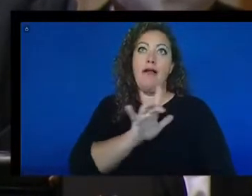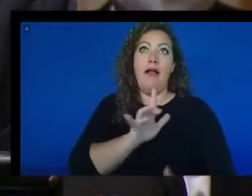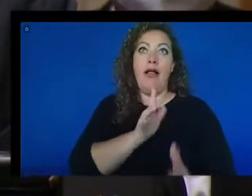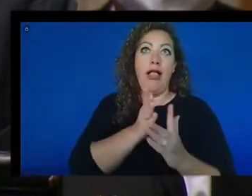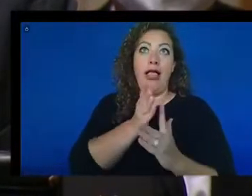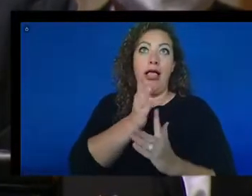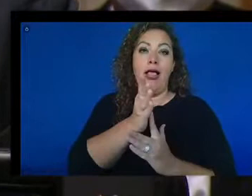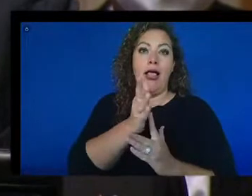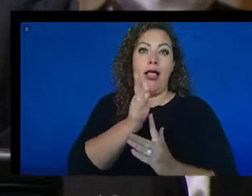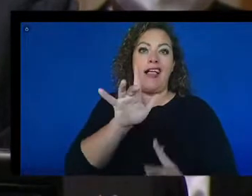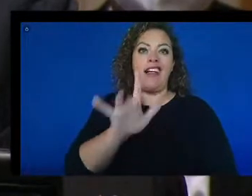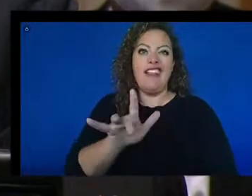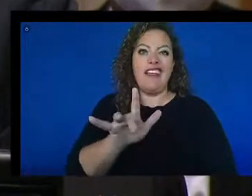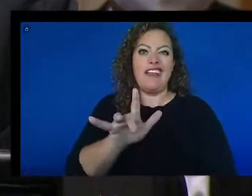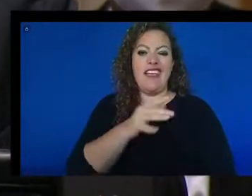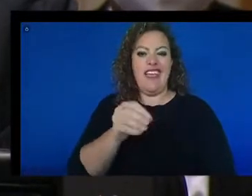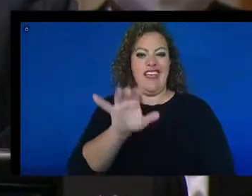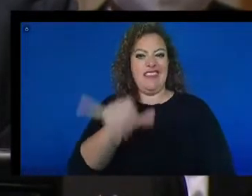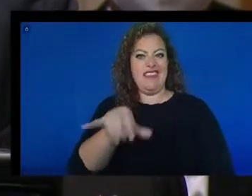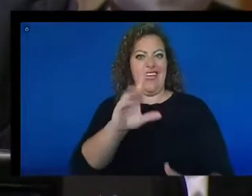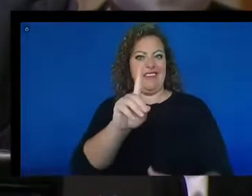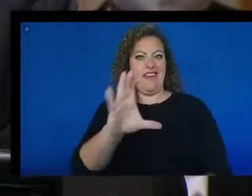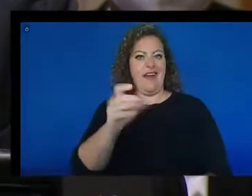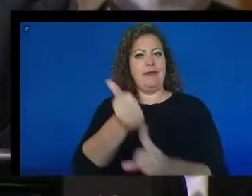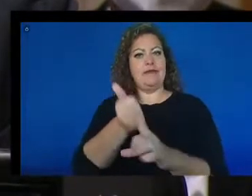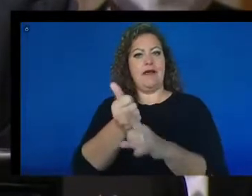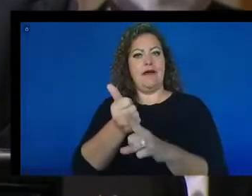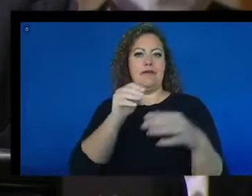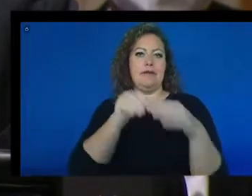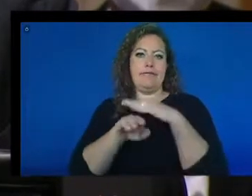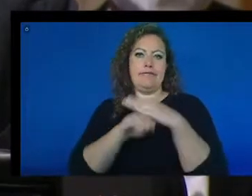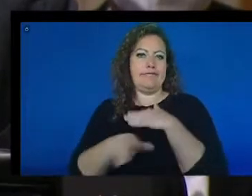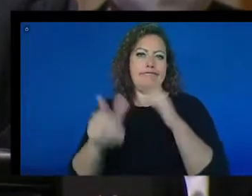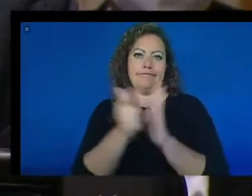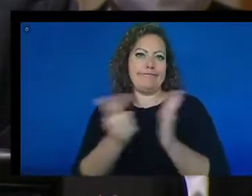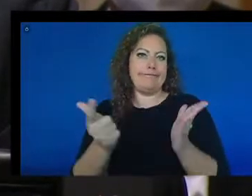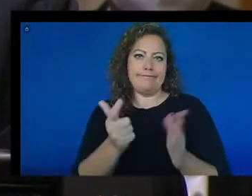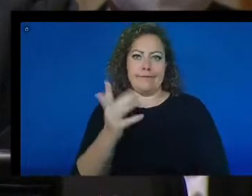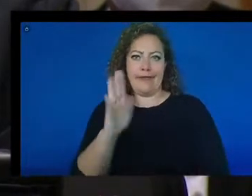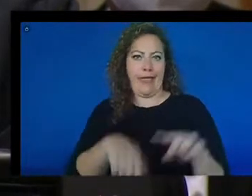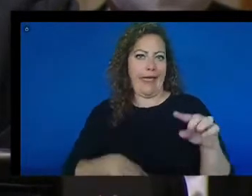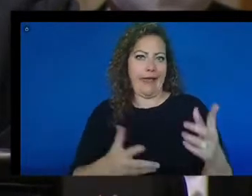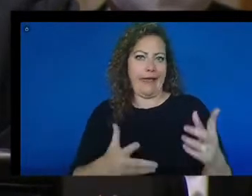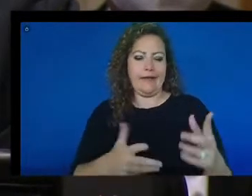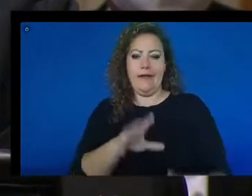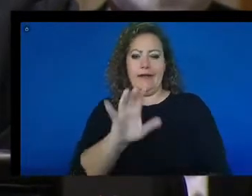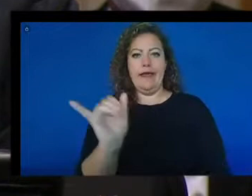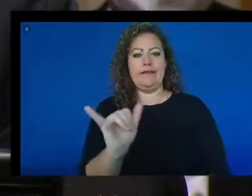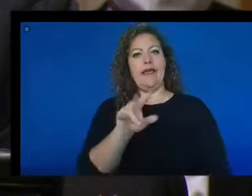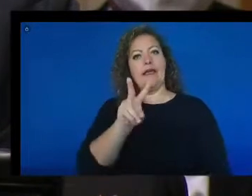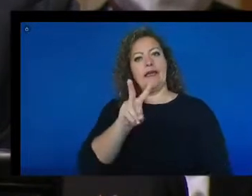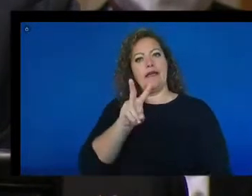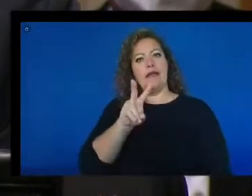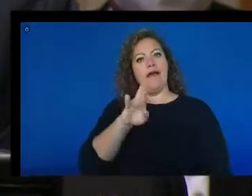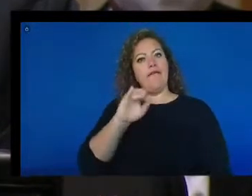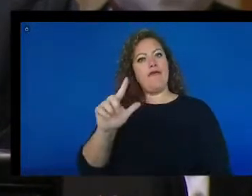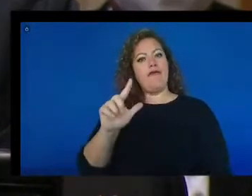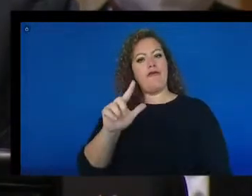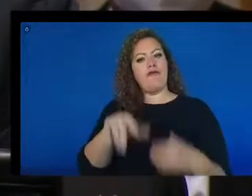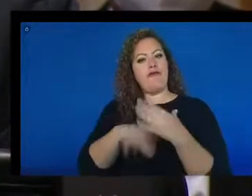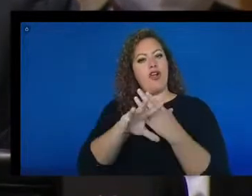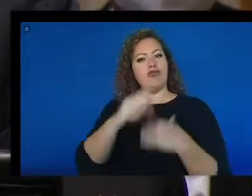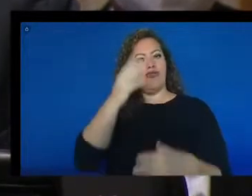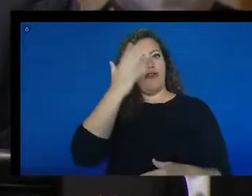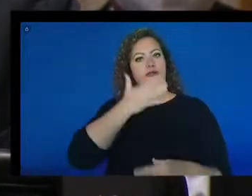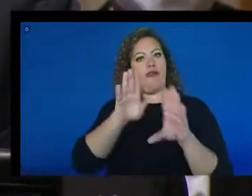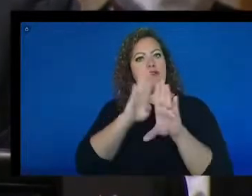resulting document is inaccessible. I mean, it's like the virtual front door is open and you walk in